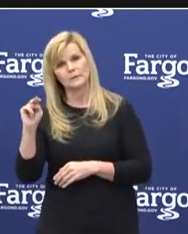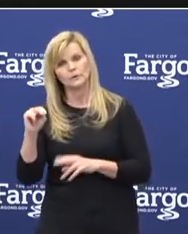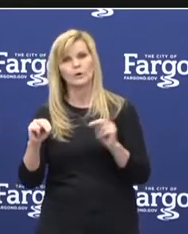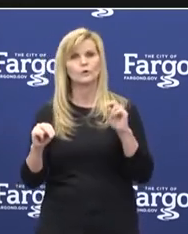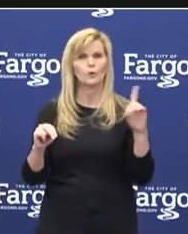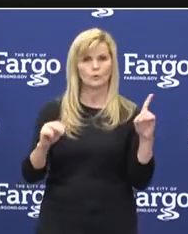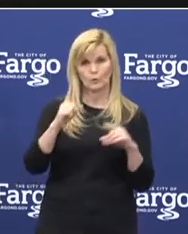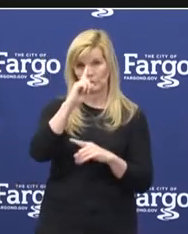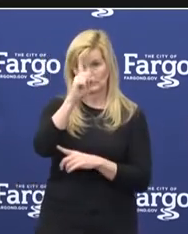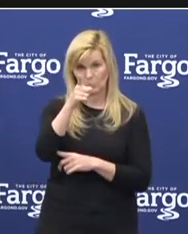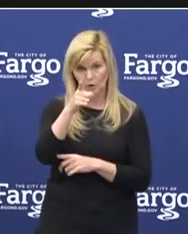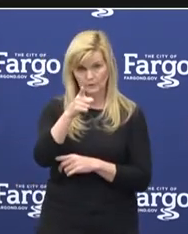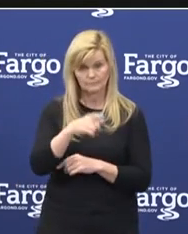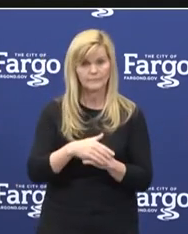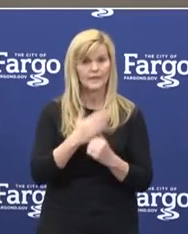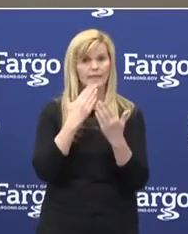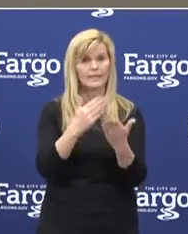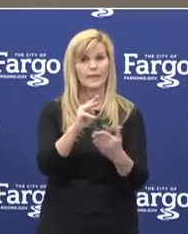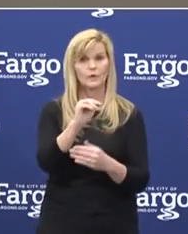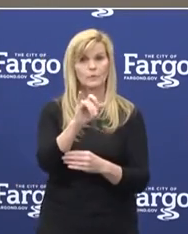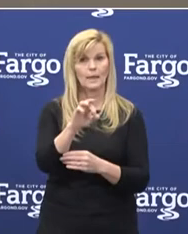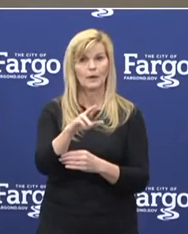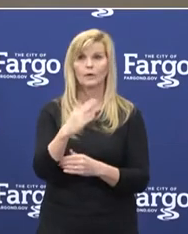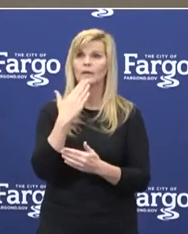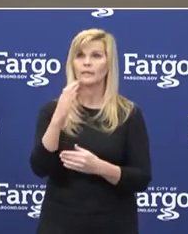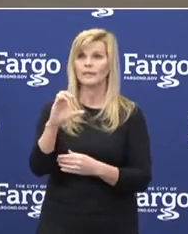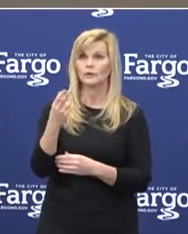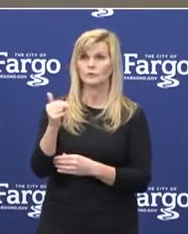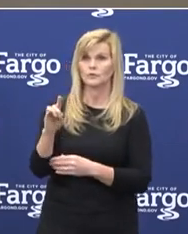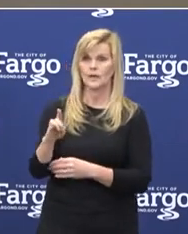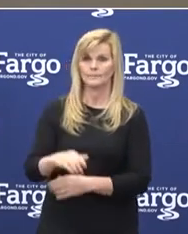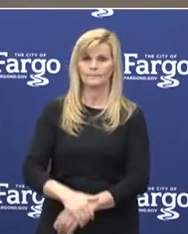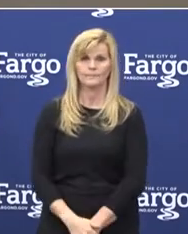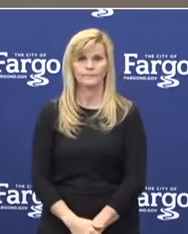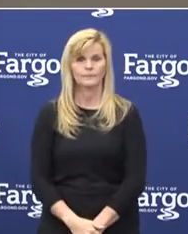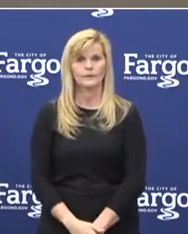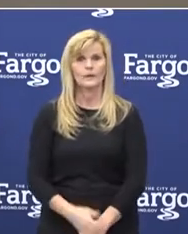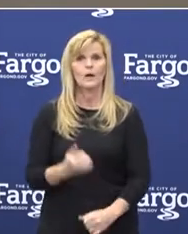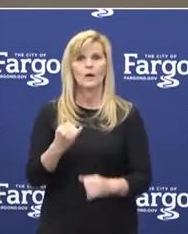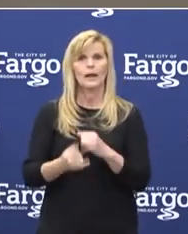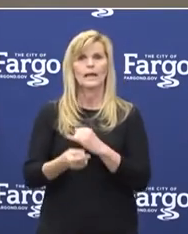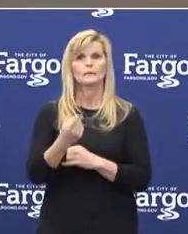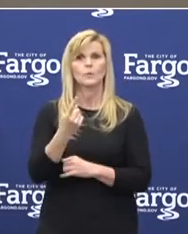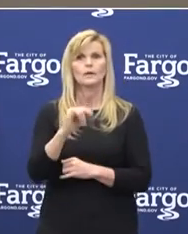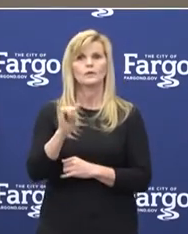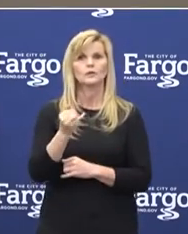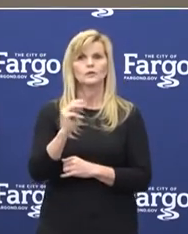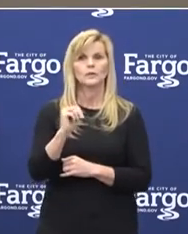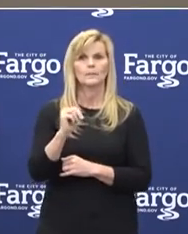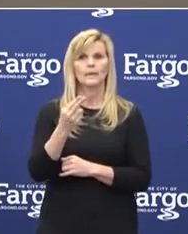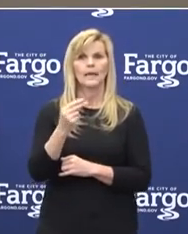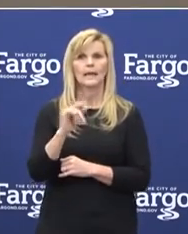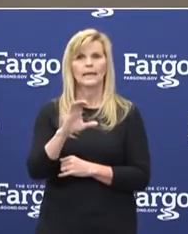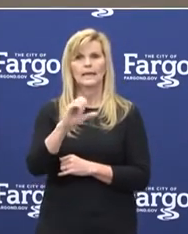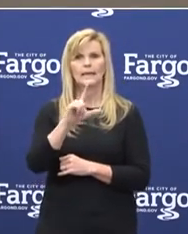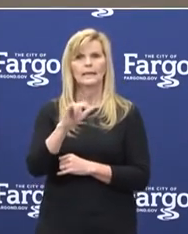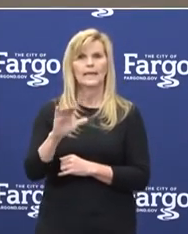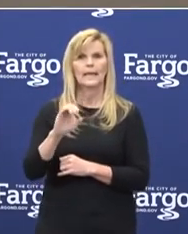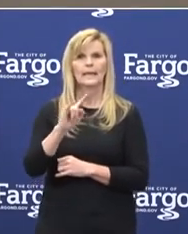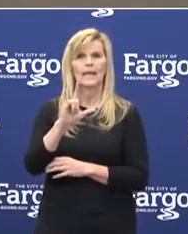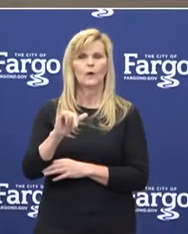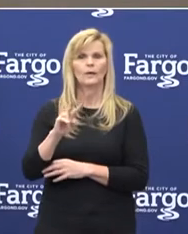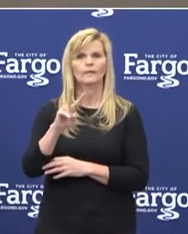Mayor, thank you. Thank you, Chad. Our last speaker is Jim Haney's Clay County Commissioner Vice Chair.